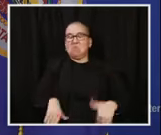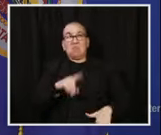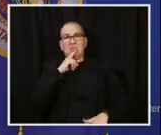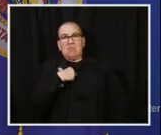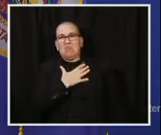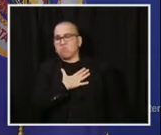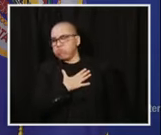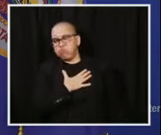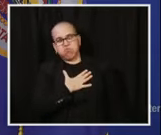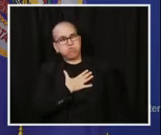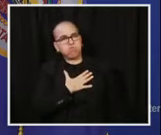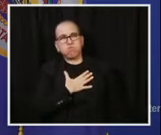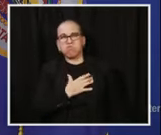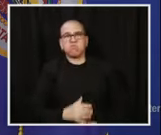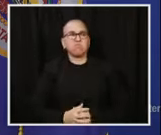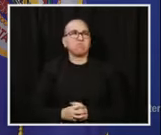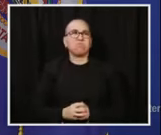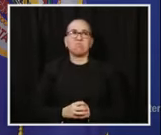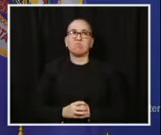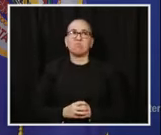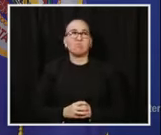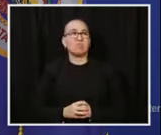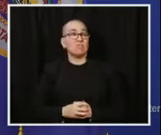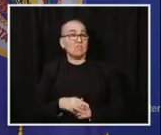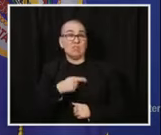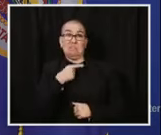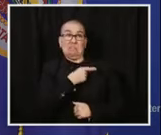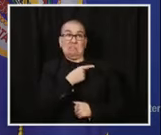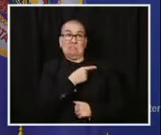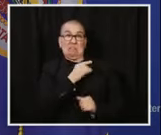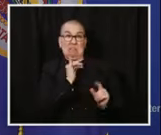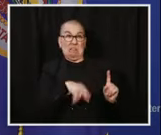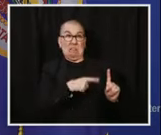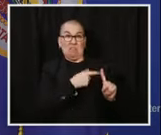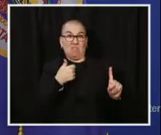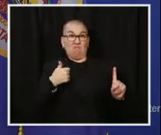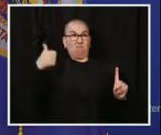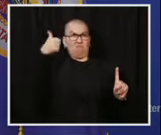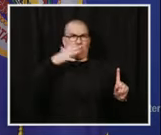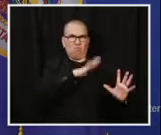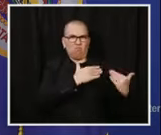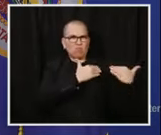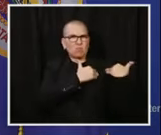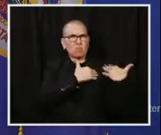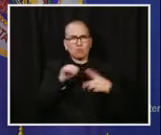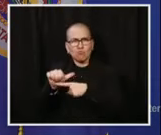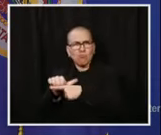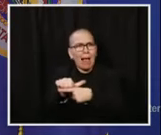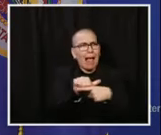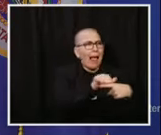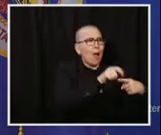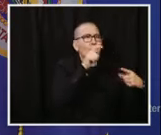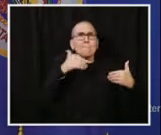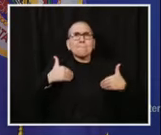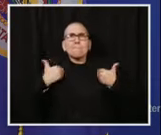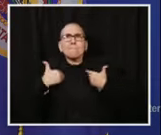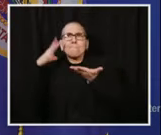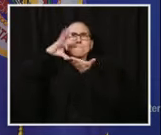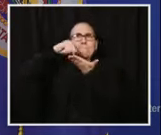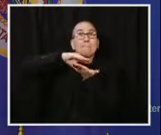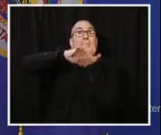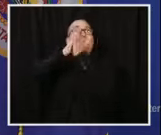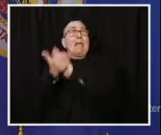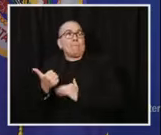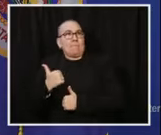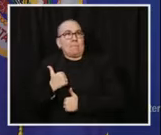responsibility to train them, to give them the tools necessary to go do that job. And I think for Minnesotans who are listening, these teams